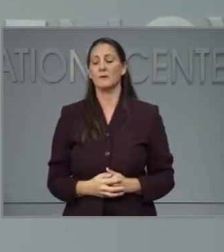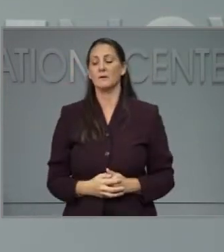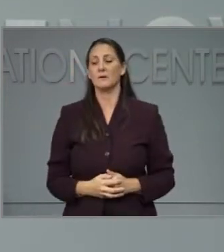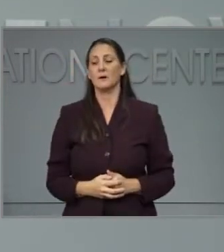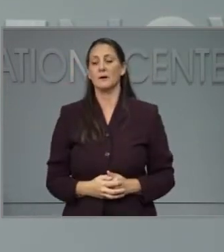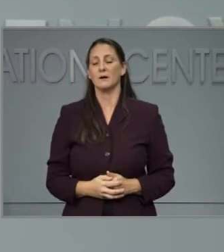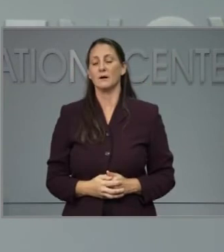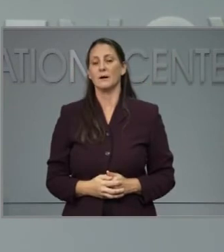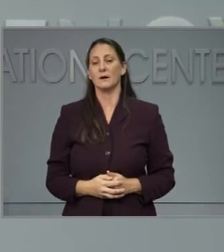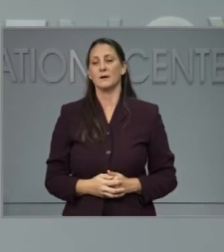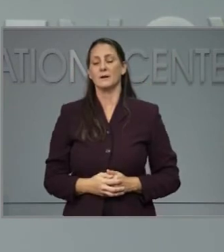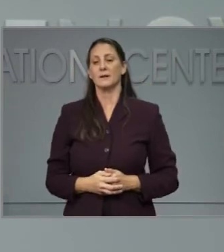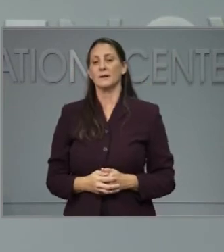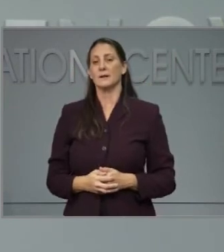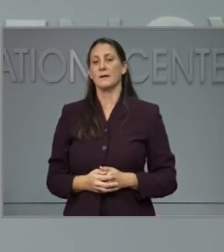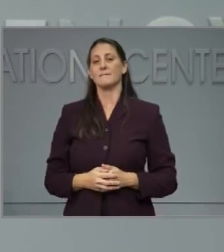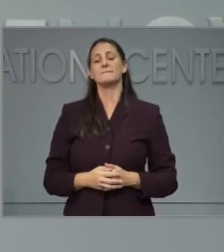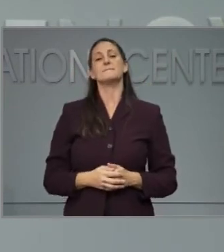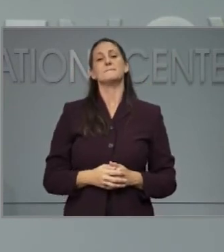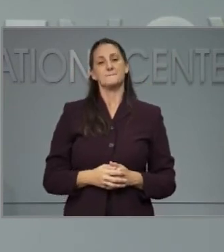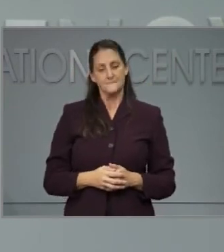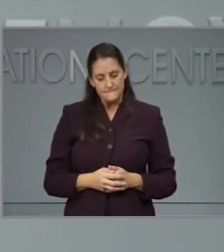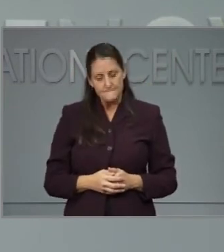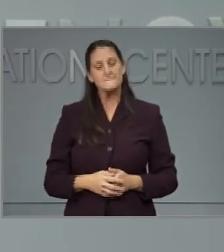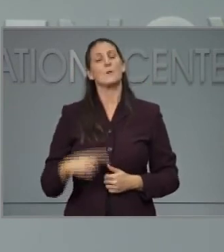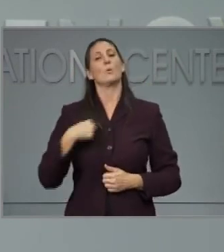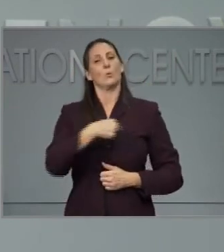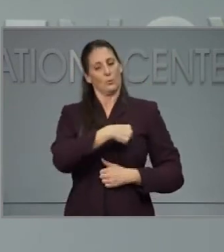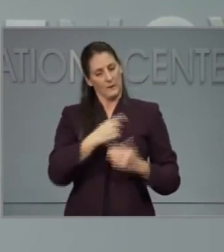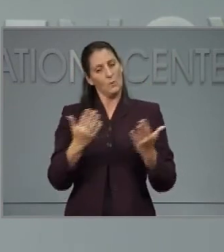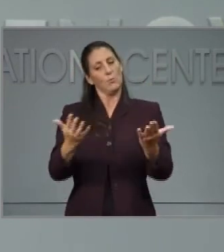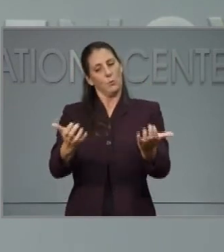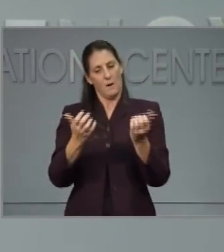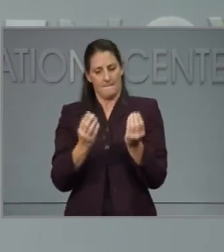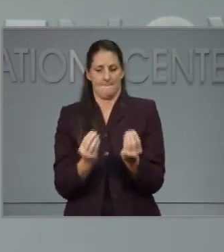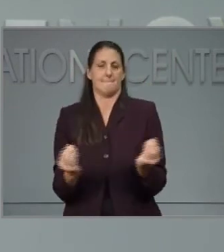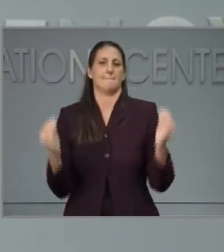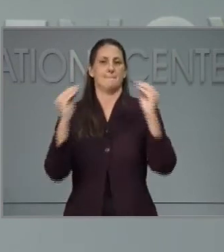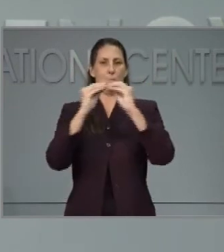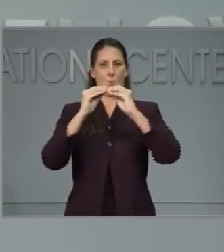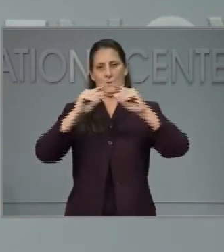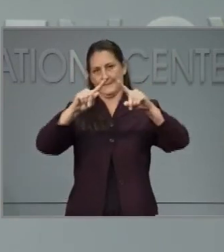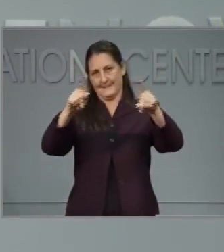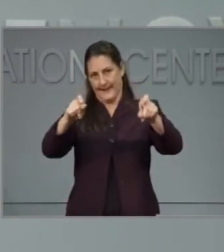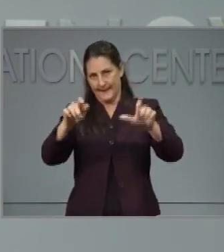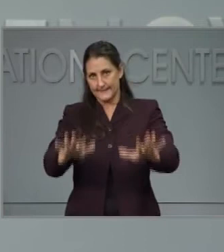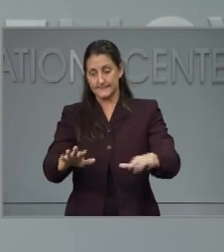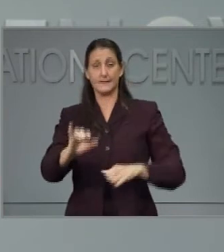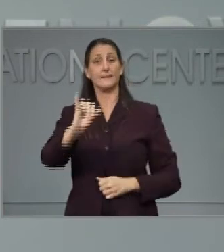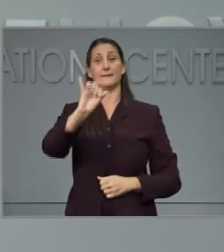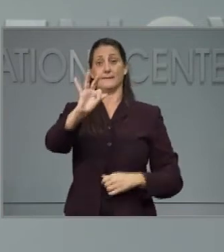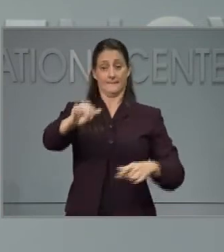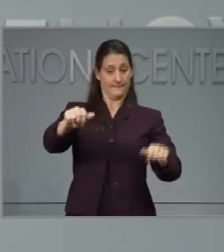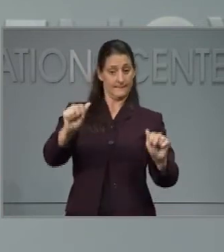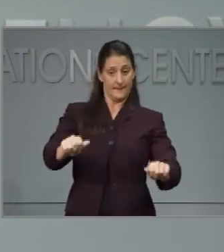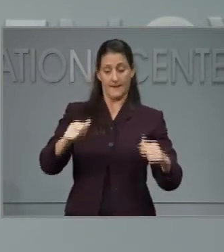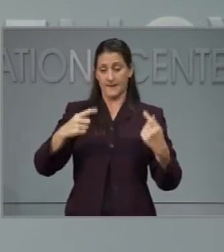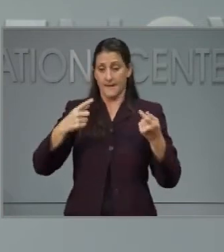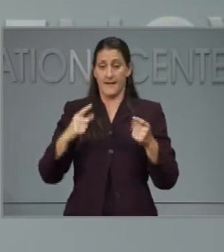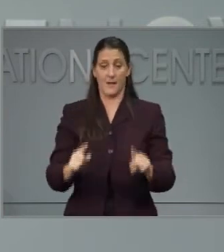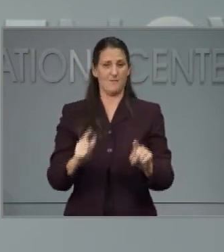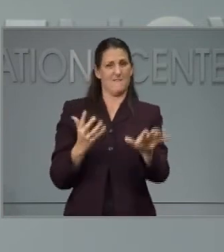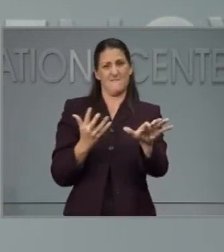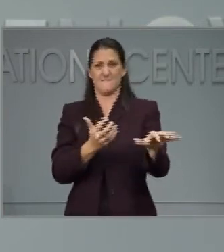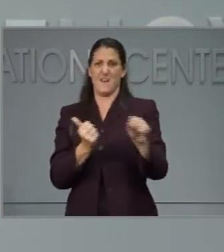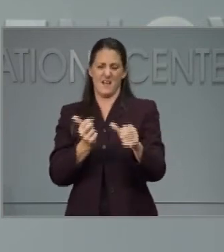our tool belt in terms of testing, as the governor said, we want to increase testing. If we can get faster, rapid results that are accurate, that is a good